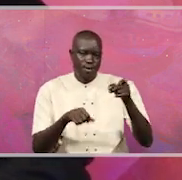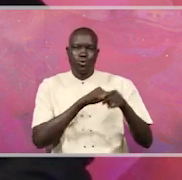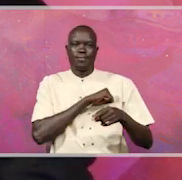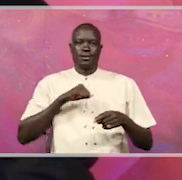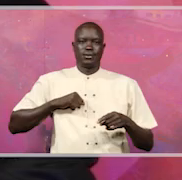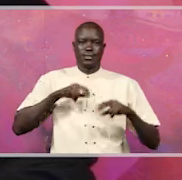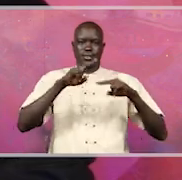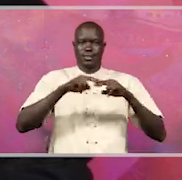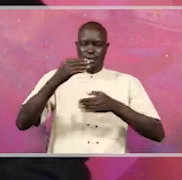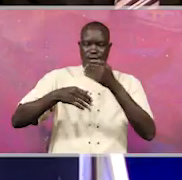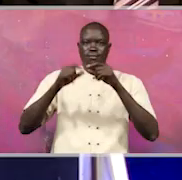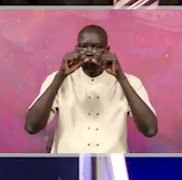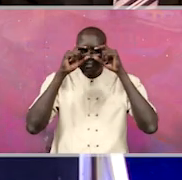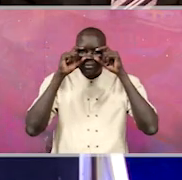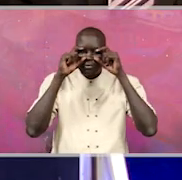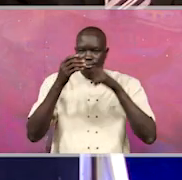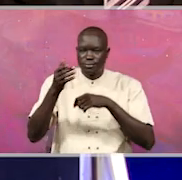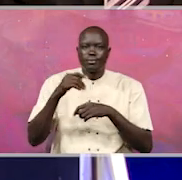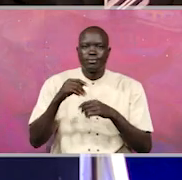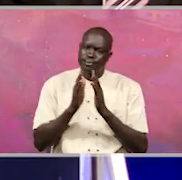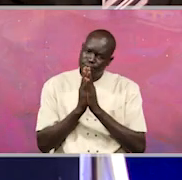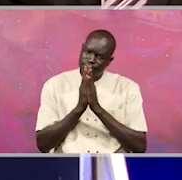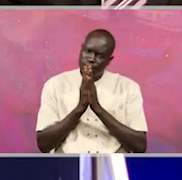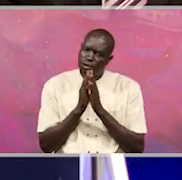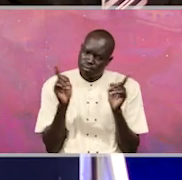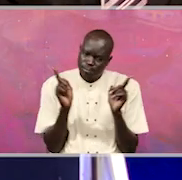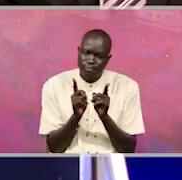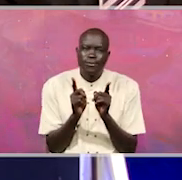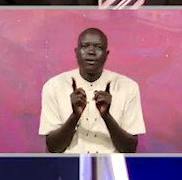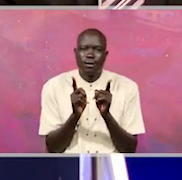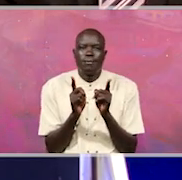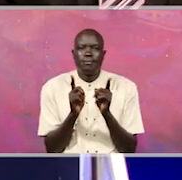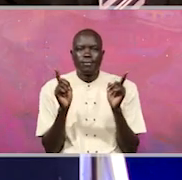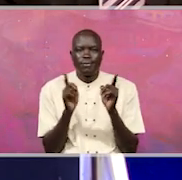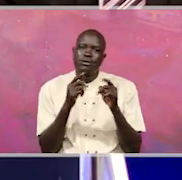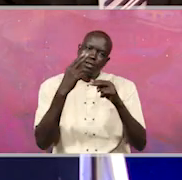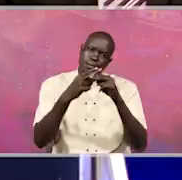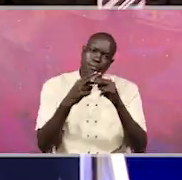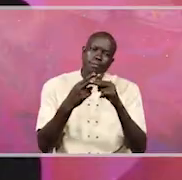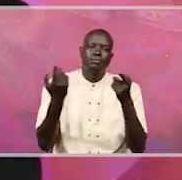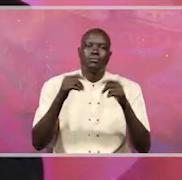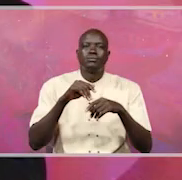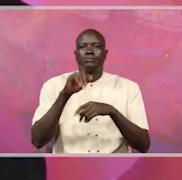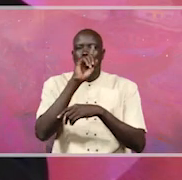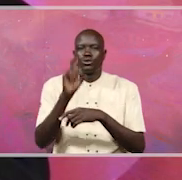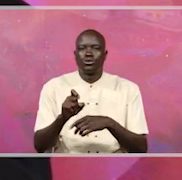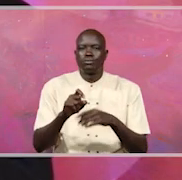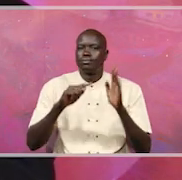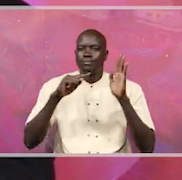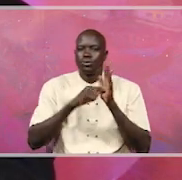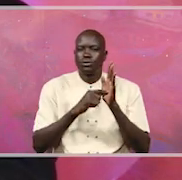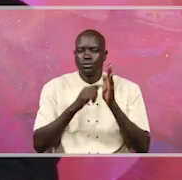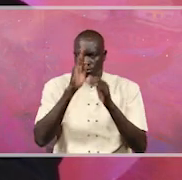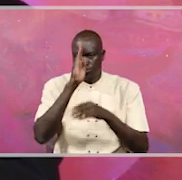right next to you in glasses. And please be precise. Yes, your name and your question to the point.